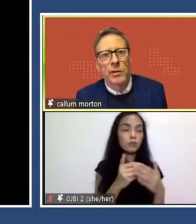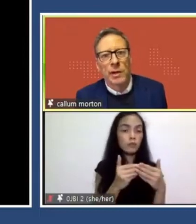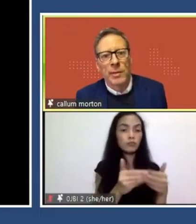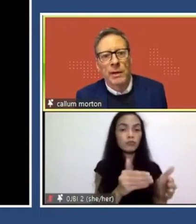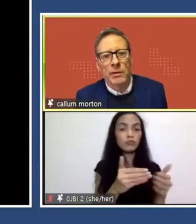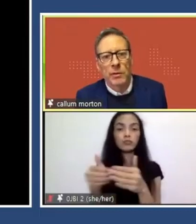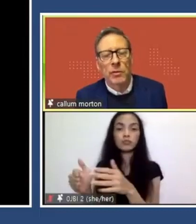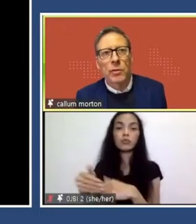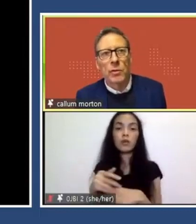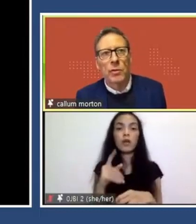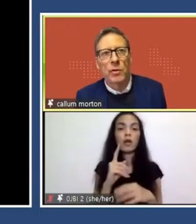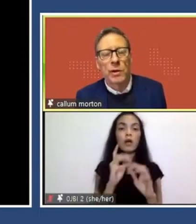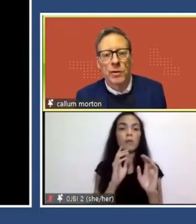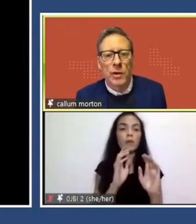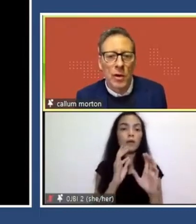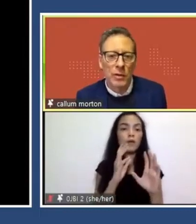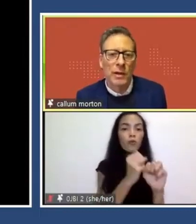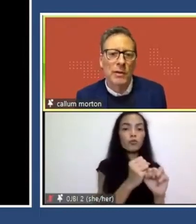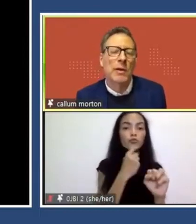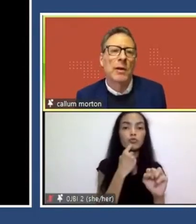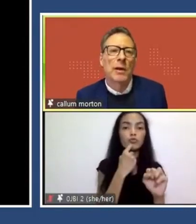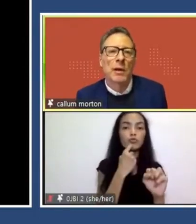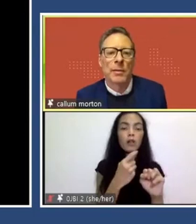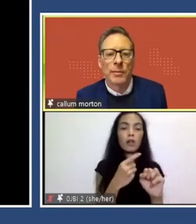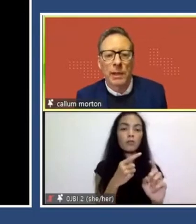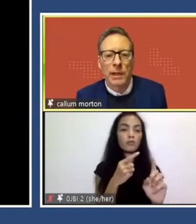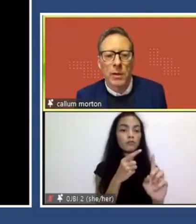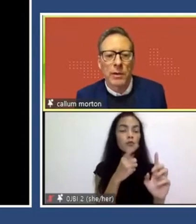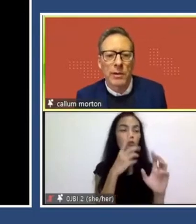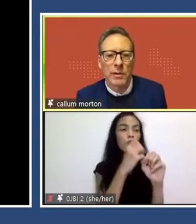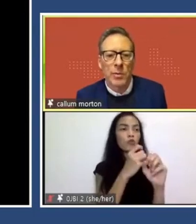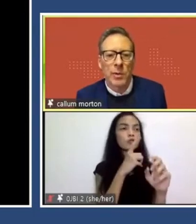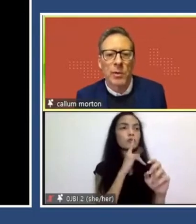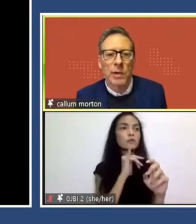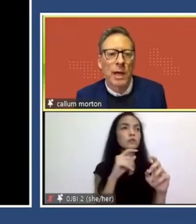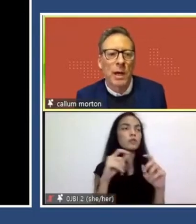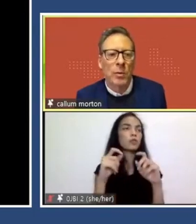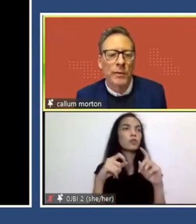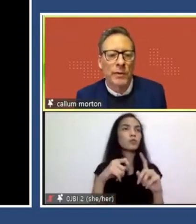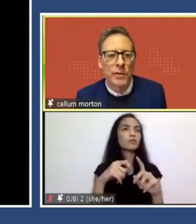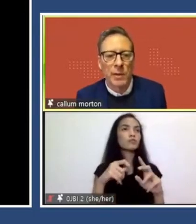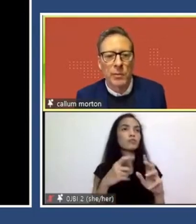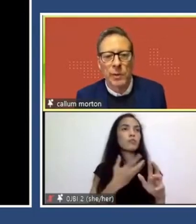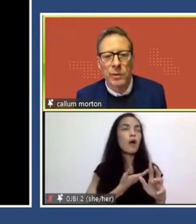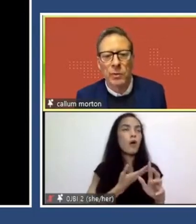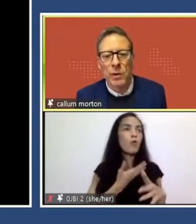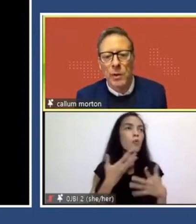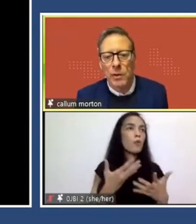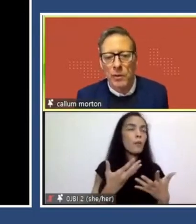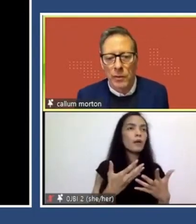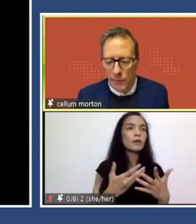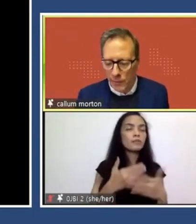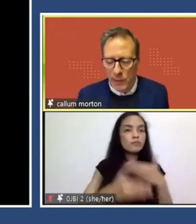you know, a lot of this talk is really about talking to the context, the clear context in which we work and how we sort of shape